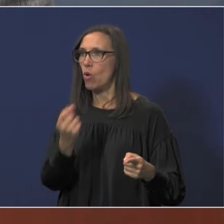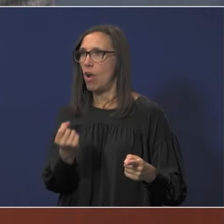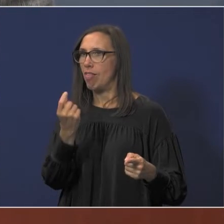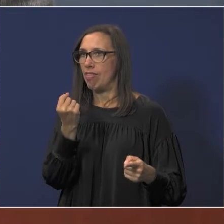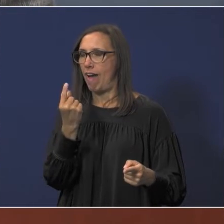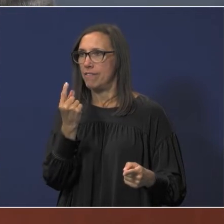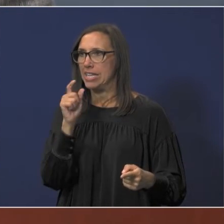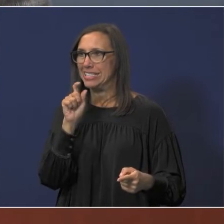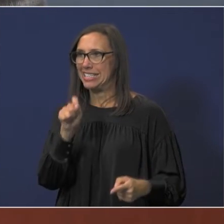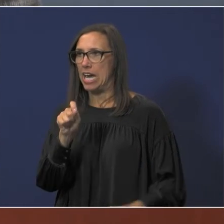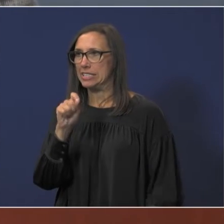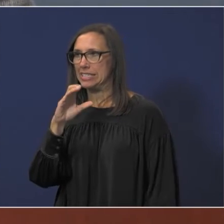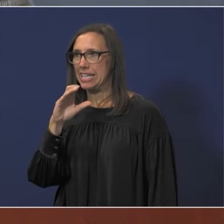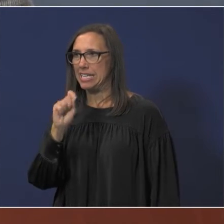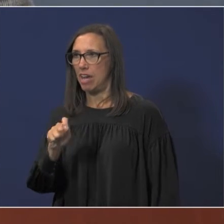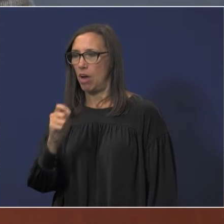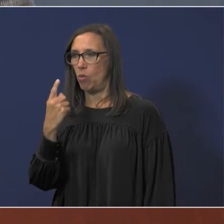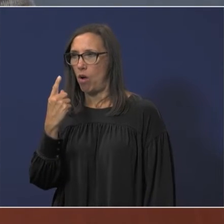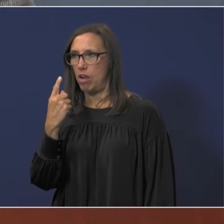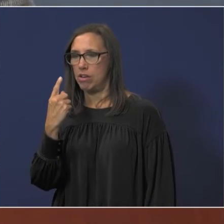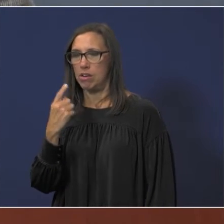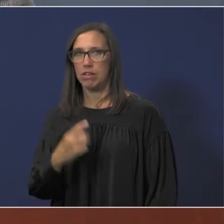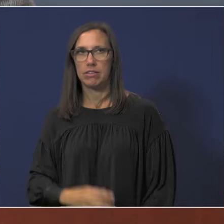.c.1